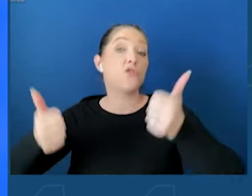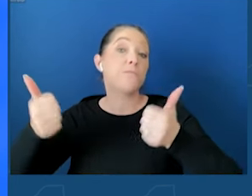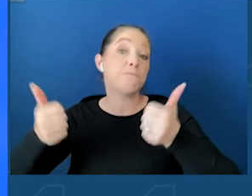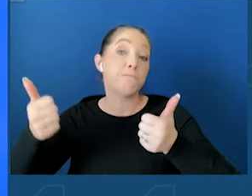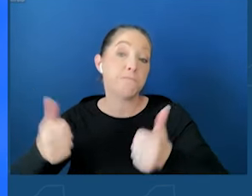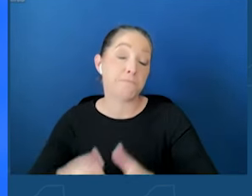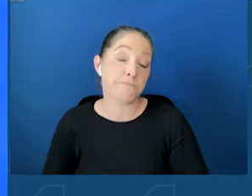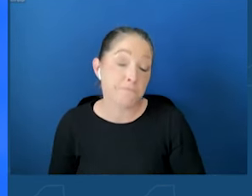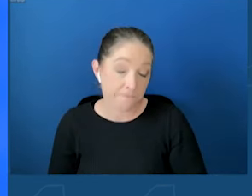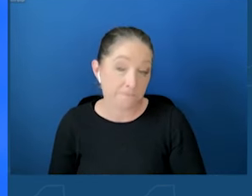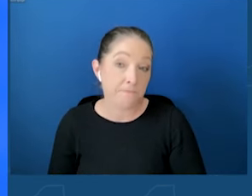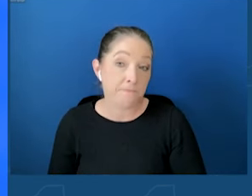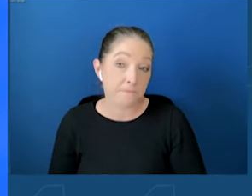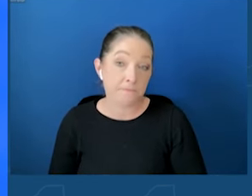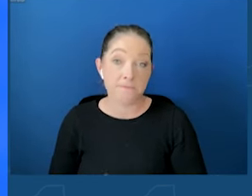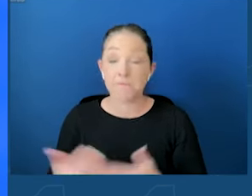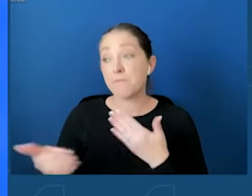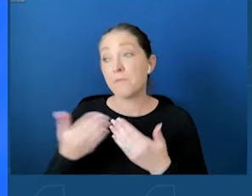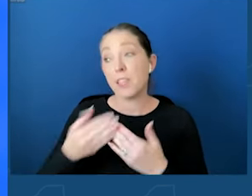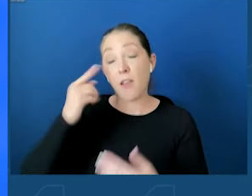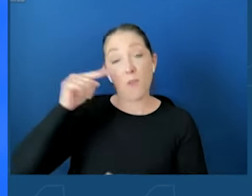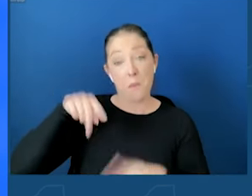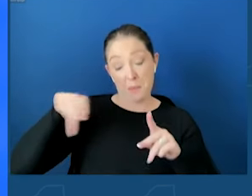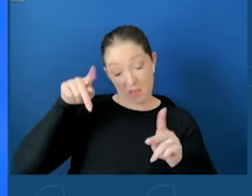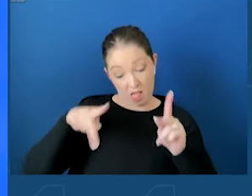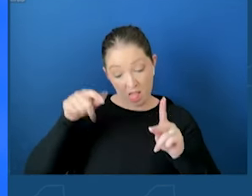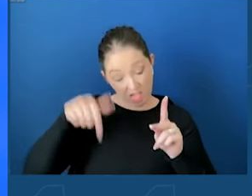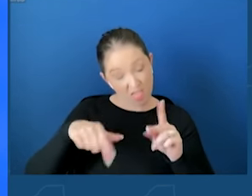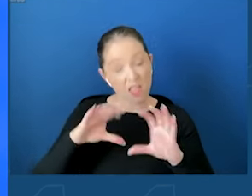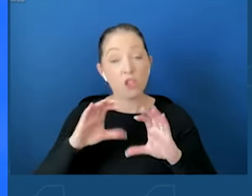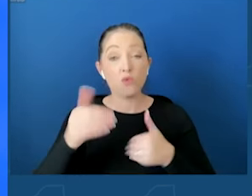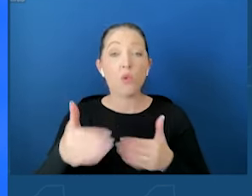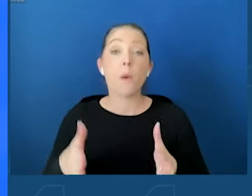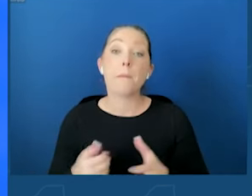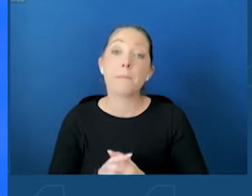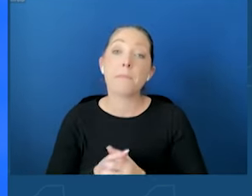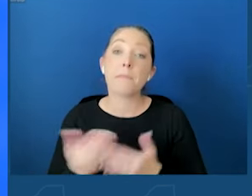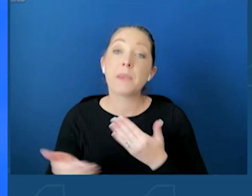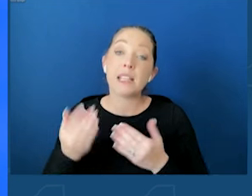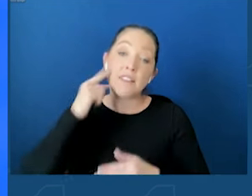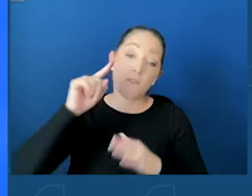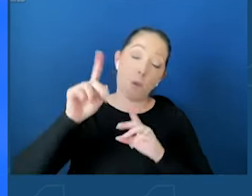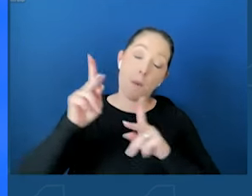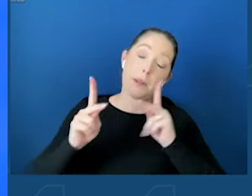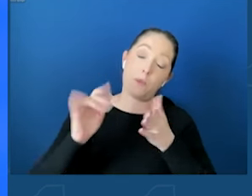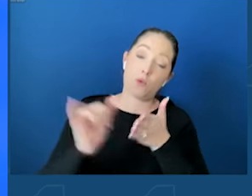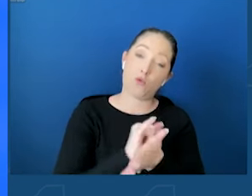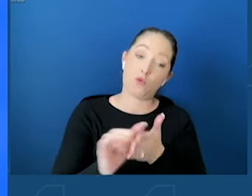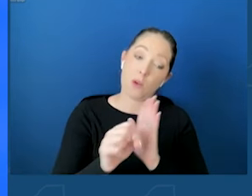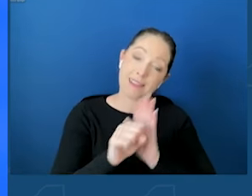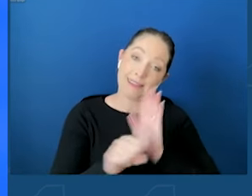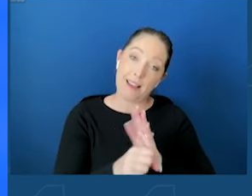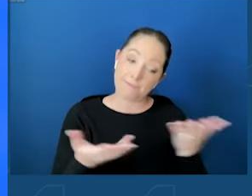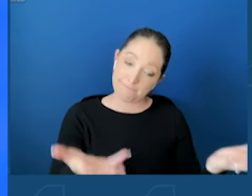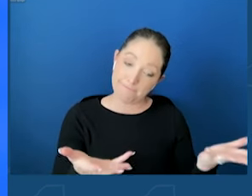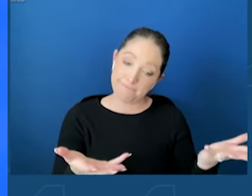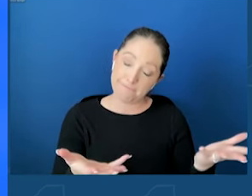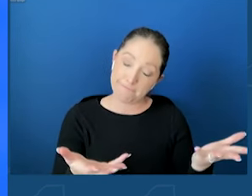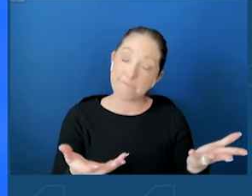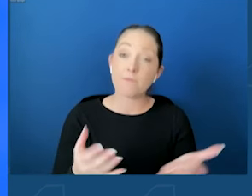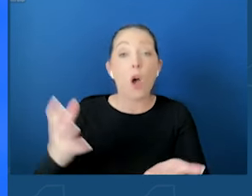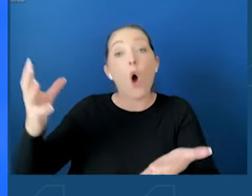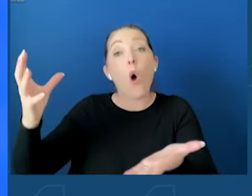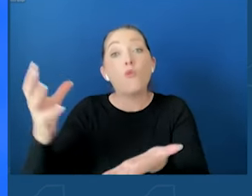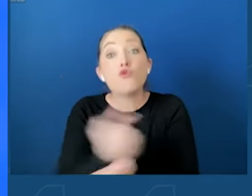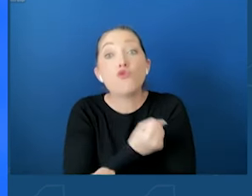It's an easy one for the people in this room. It's an one for the people of New York State. So there's an opportunity to work together, to not